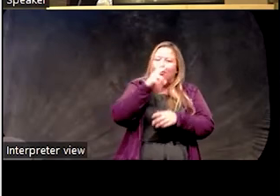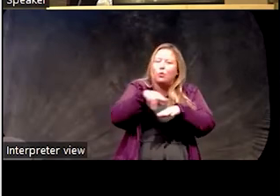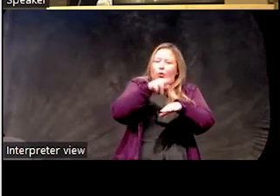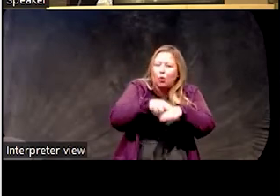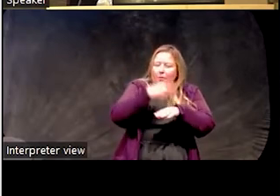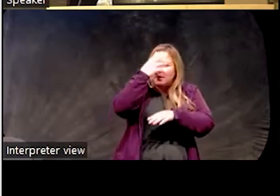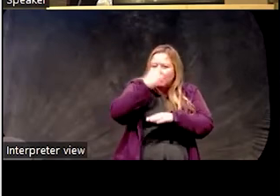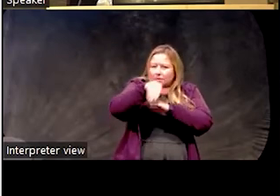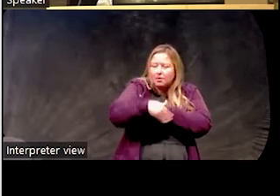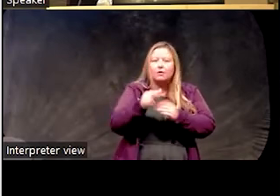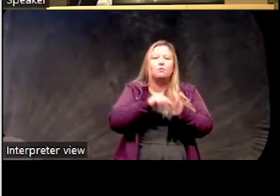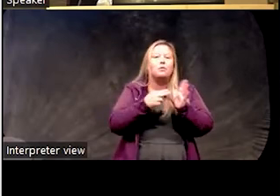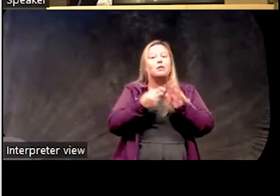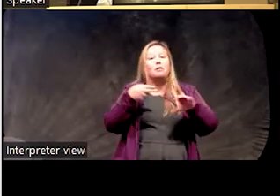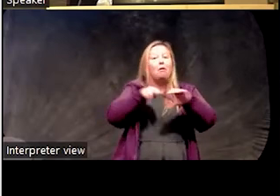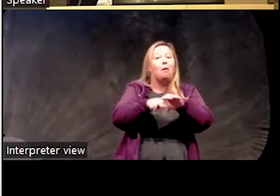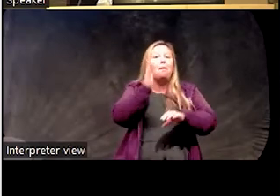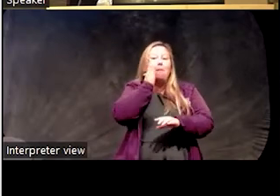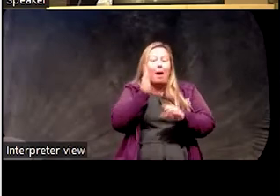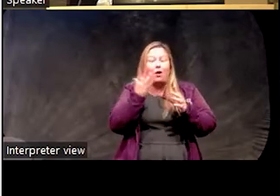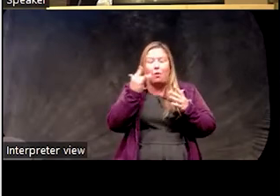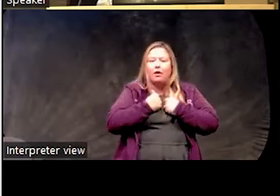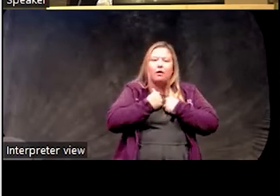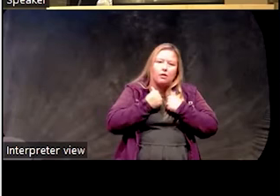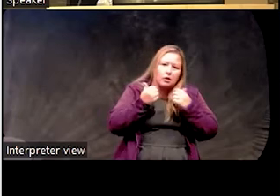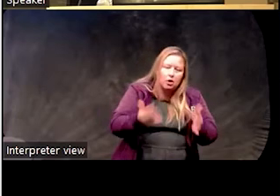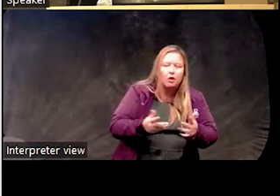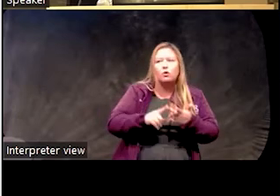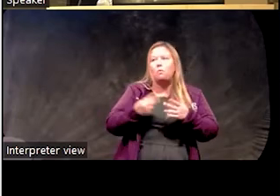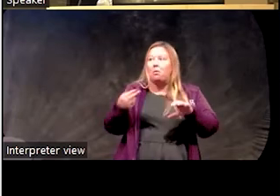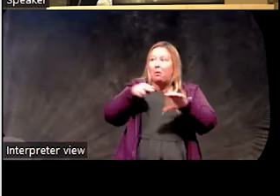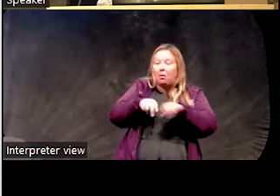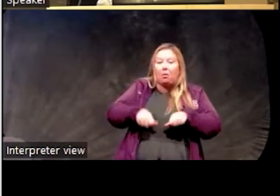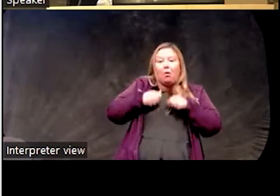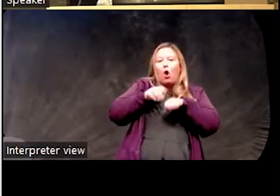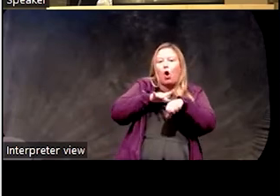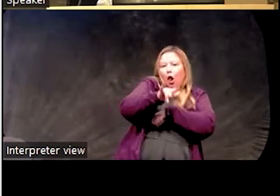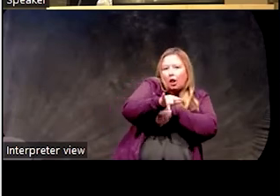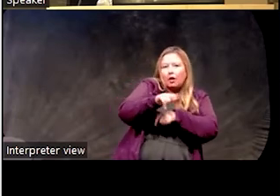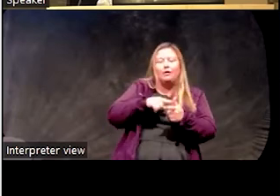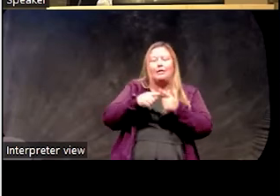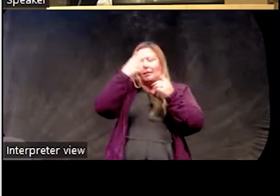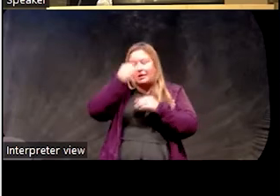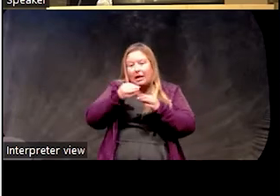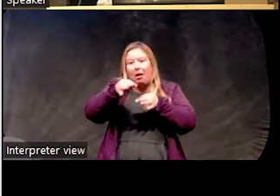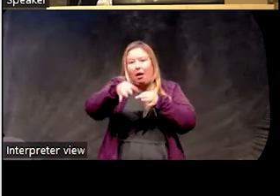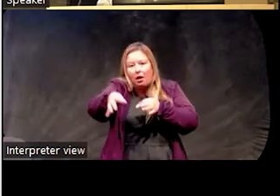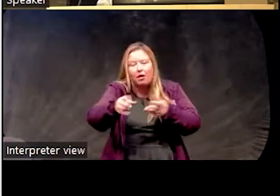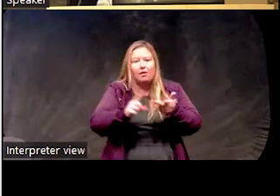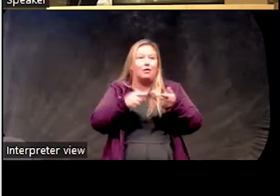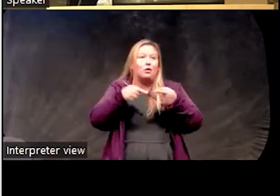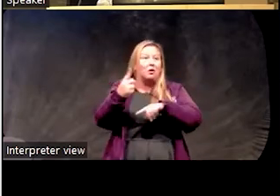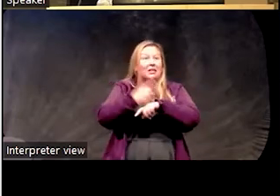normal. We're spending more time in bed because we're exhausted. Maybe going to bed earlier, staying in bed later, napping in the daytime.